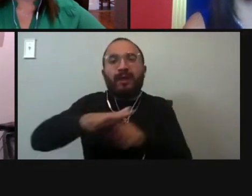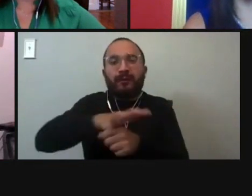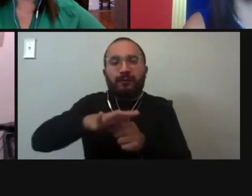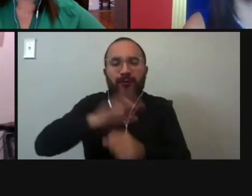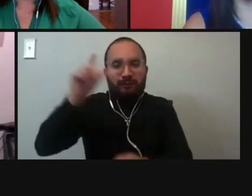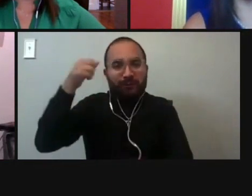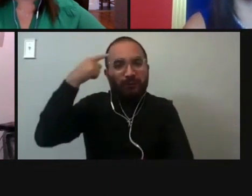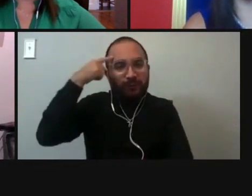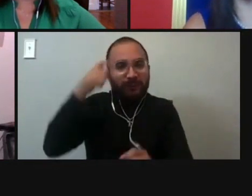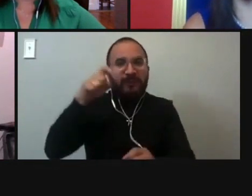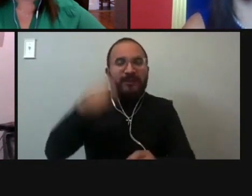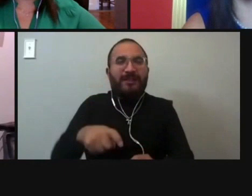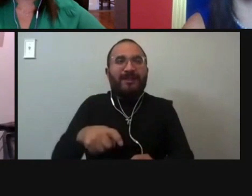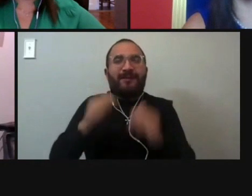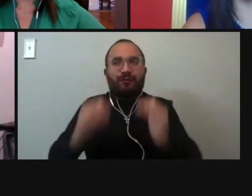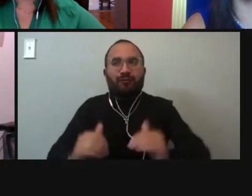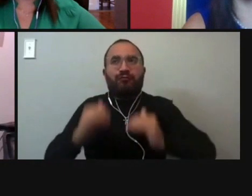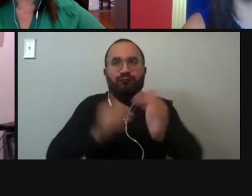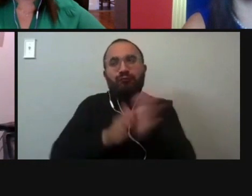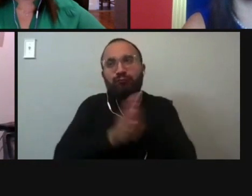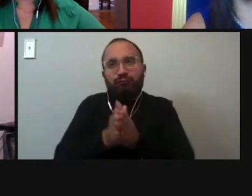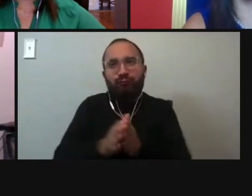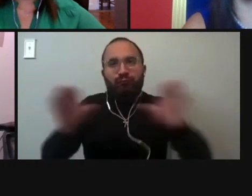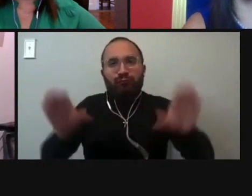it as accessible as possible for its citizens.